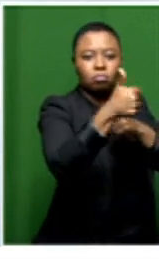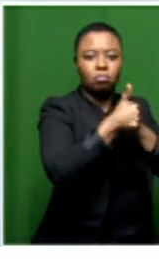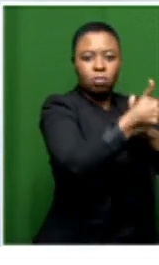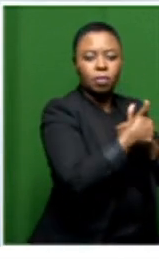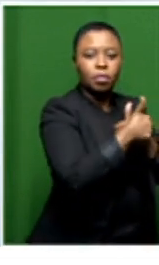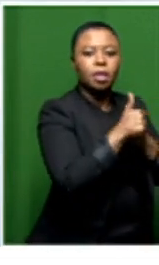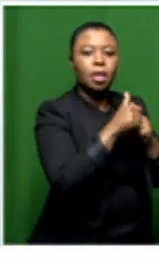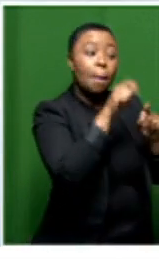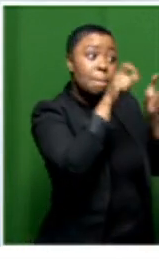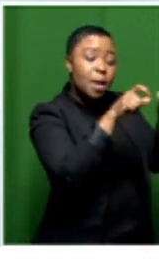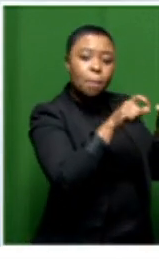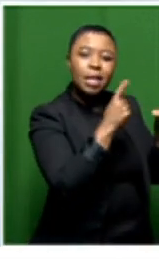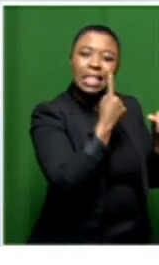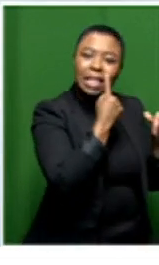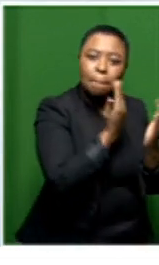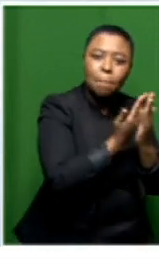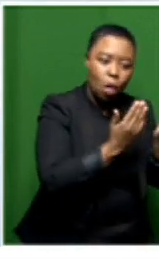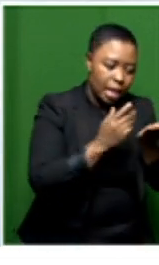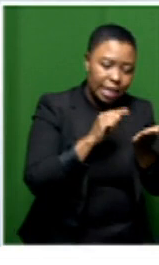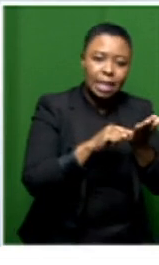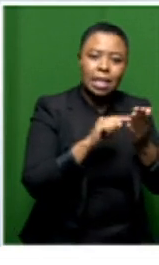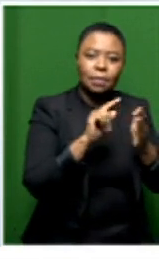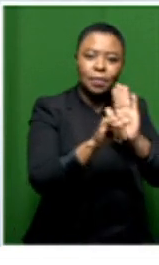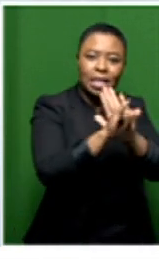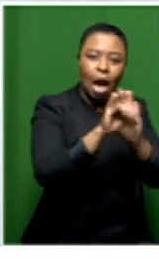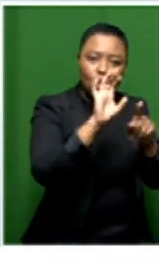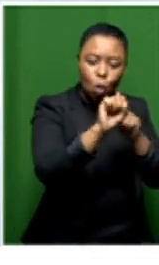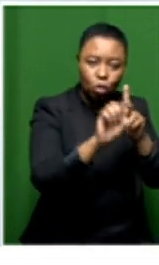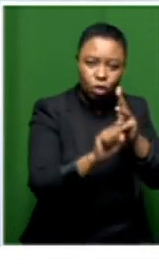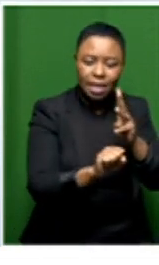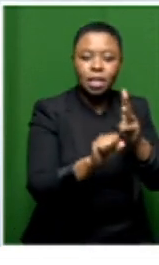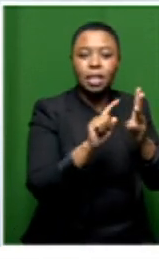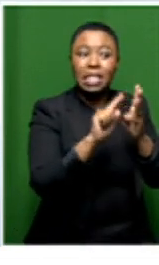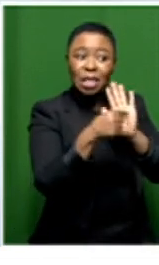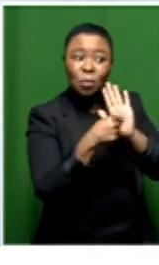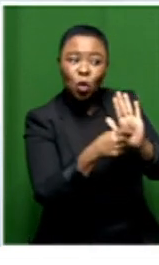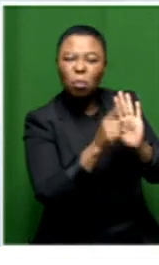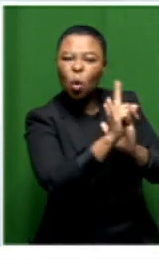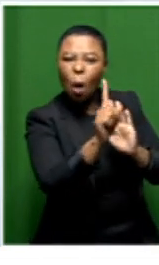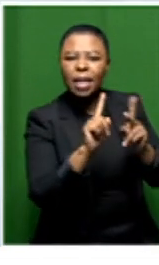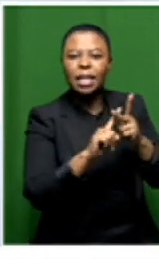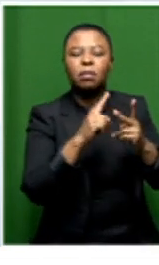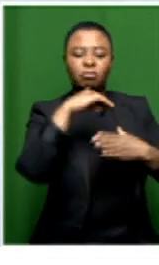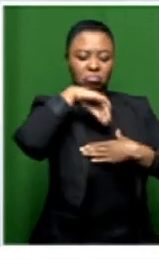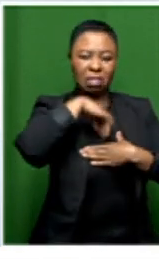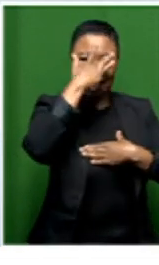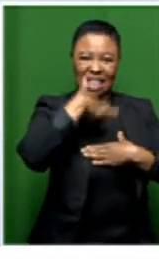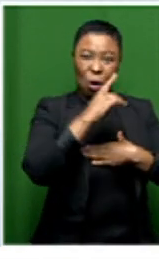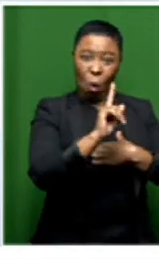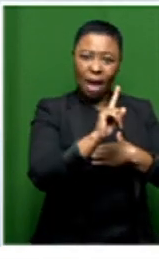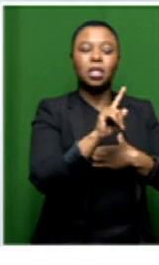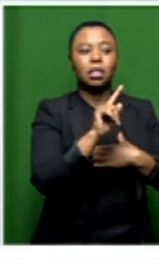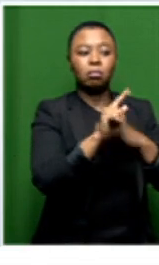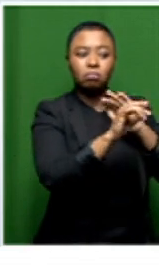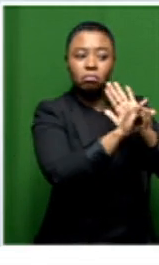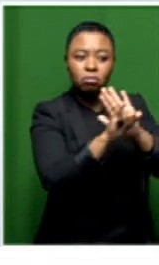samples and with diagnosis and also with just looking after the symptoms and the comorbidities of the patients so this is